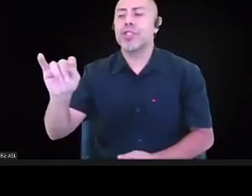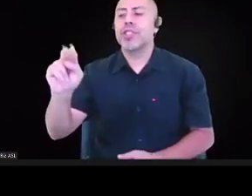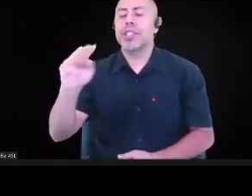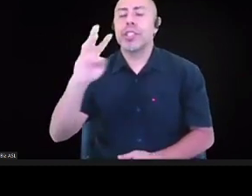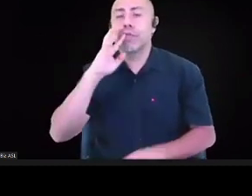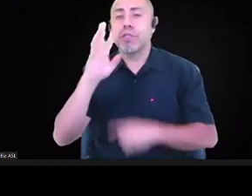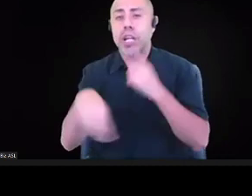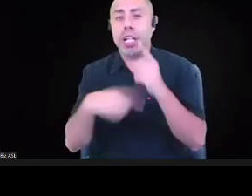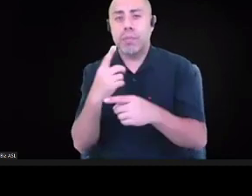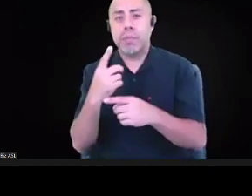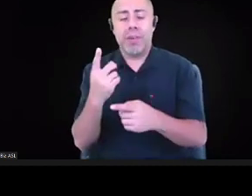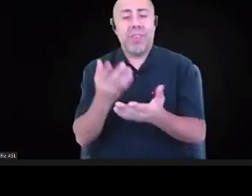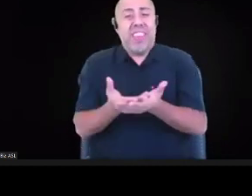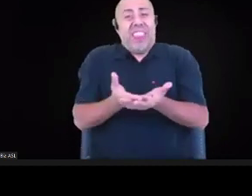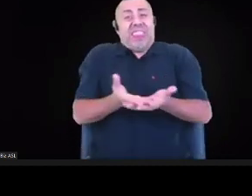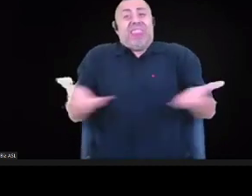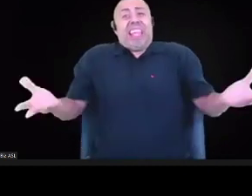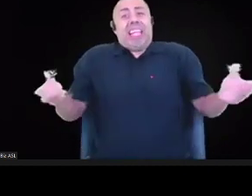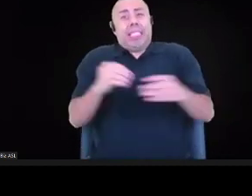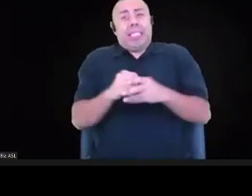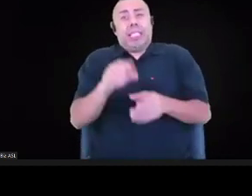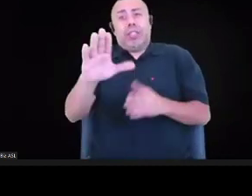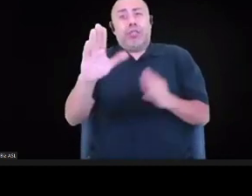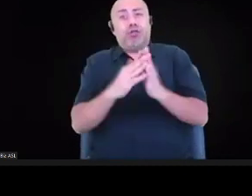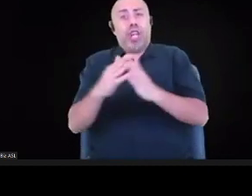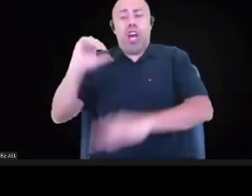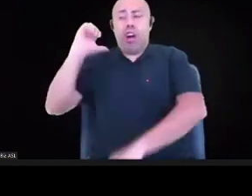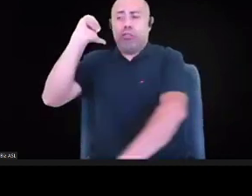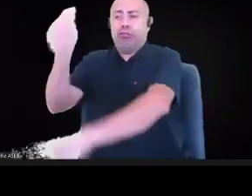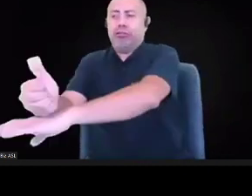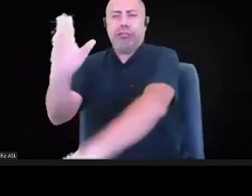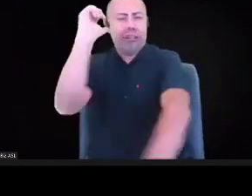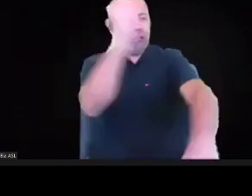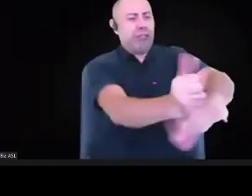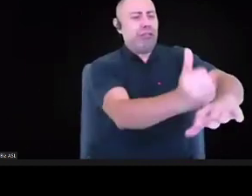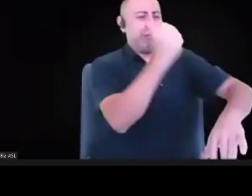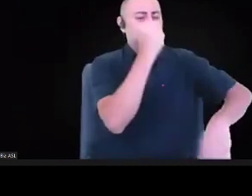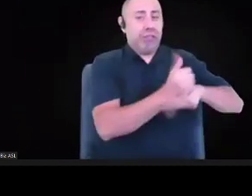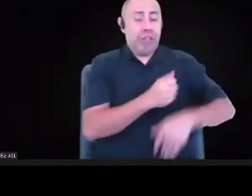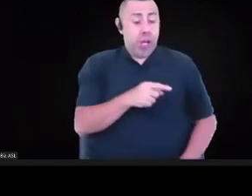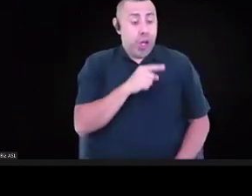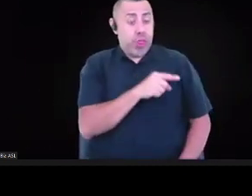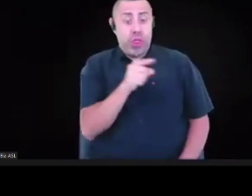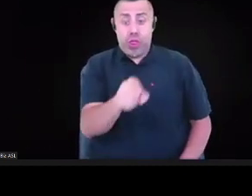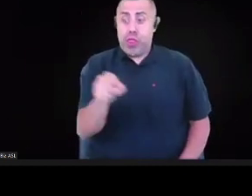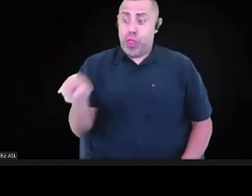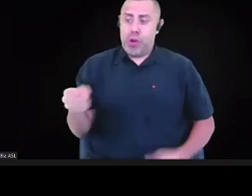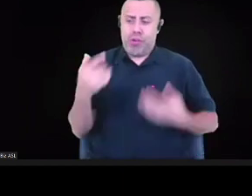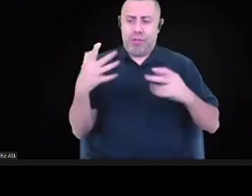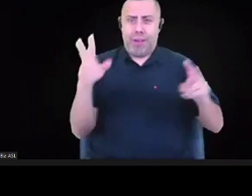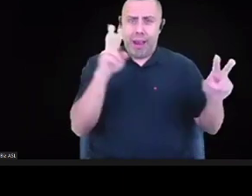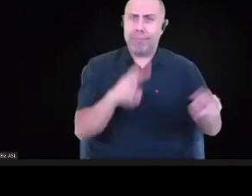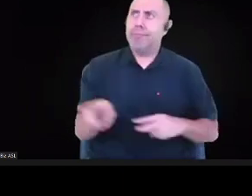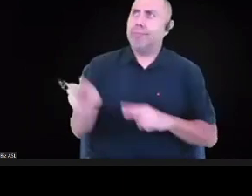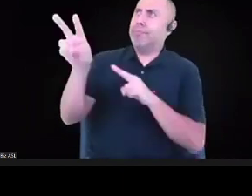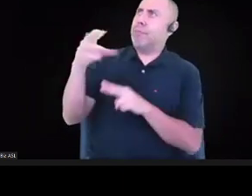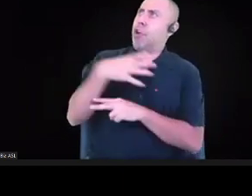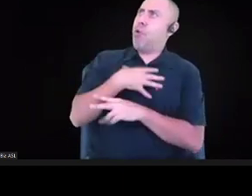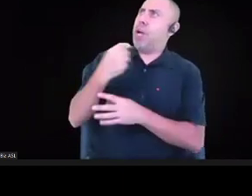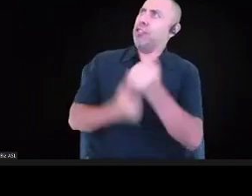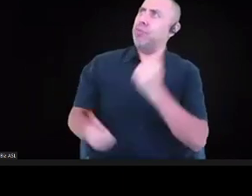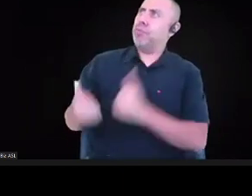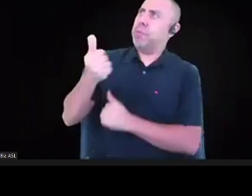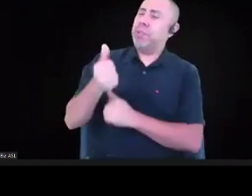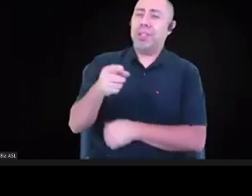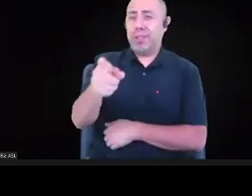supremacy, I don't think we can kid ourselves about where resources haven't been invested historically from a government standpoint.